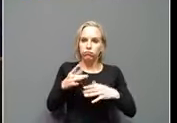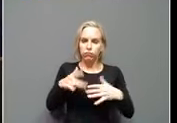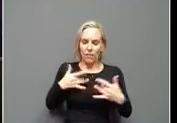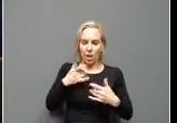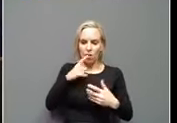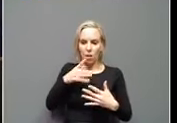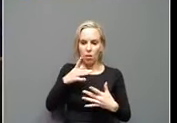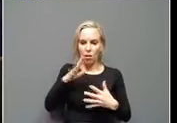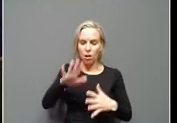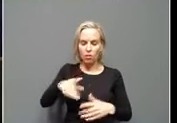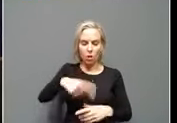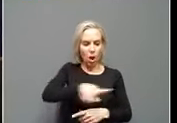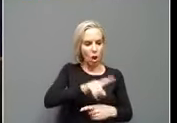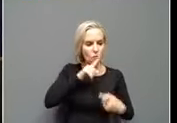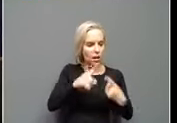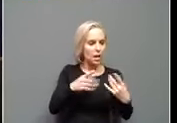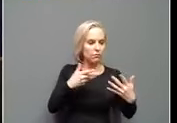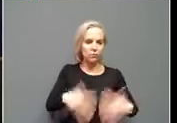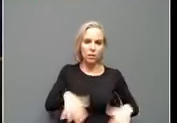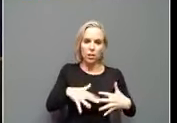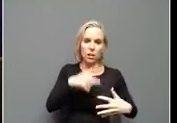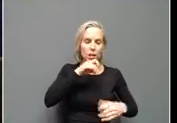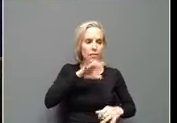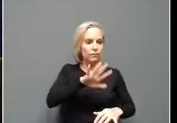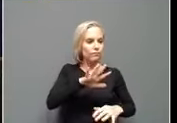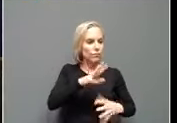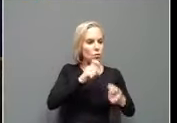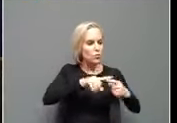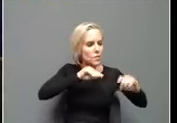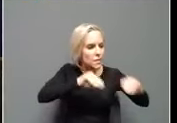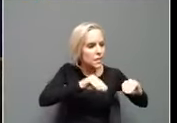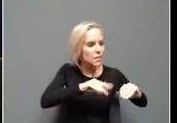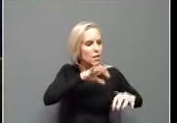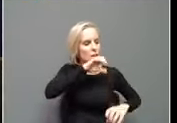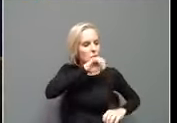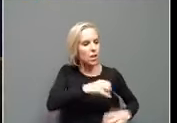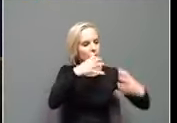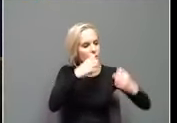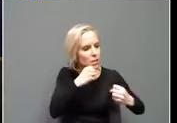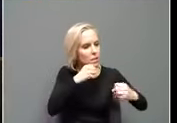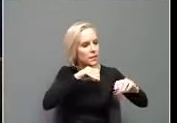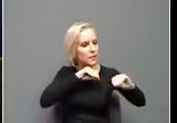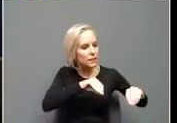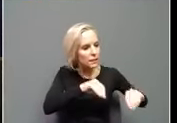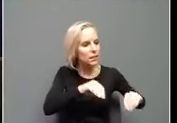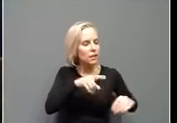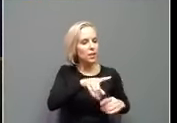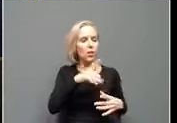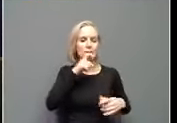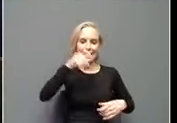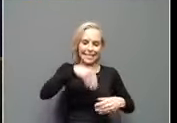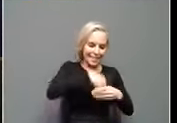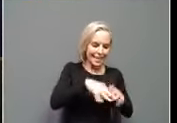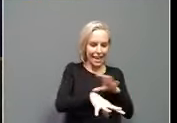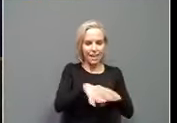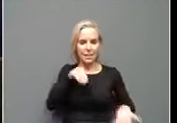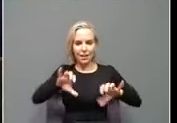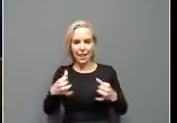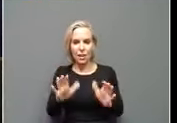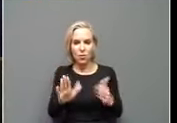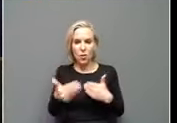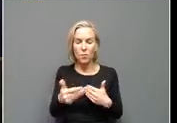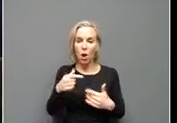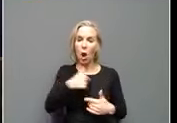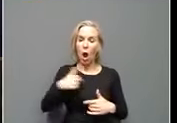learning with our kids to ensure their needs are cared for in and out of the classroom, the work of our teachers is never ending.